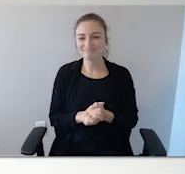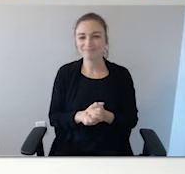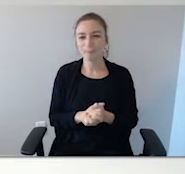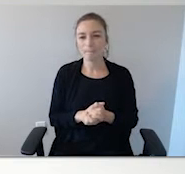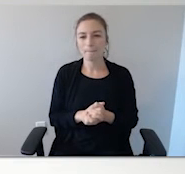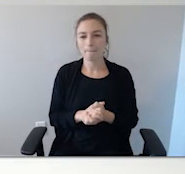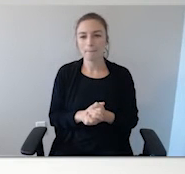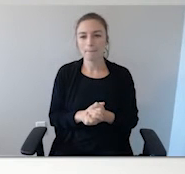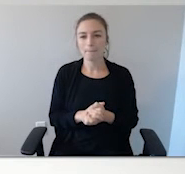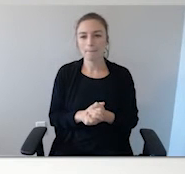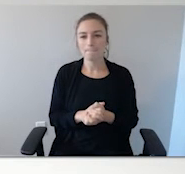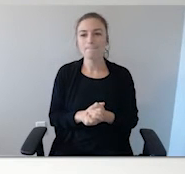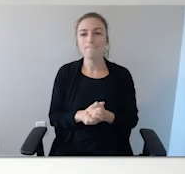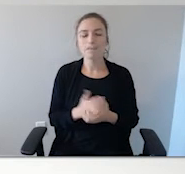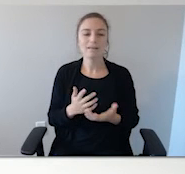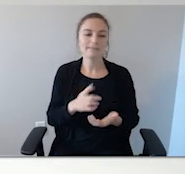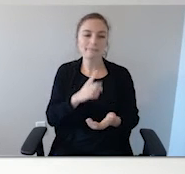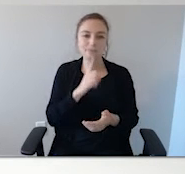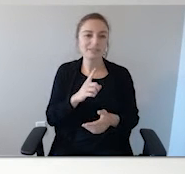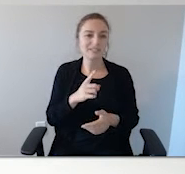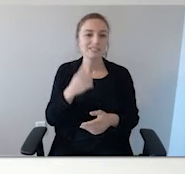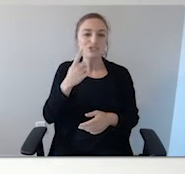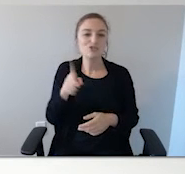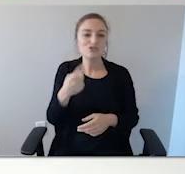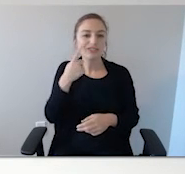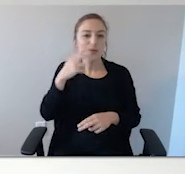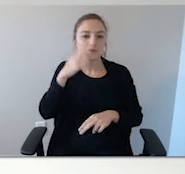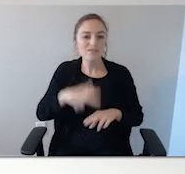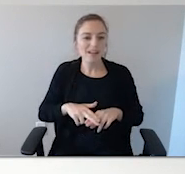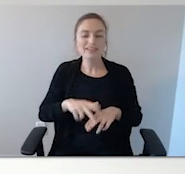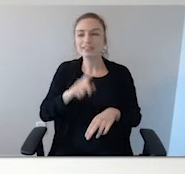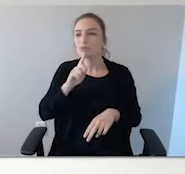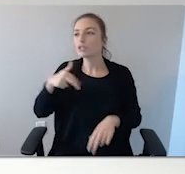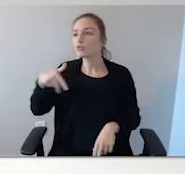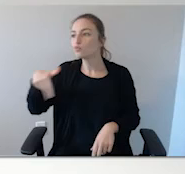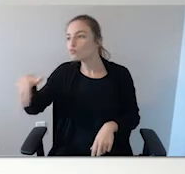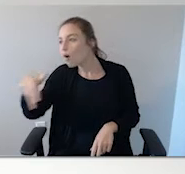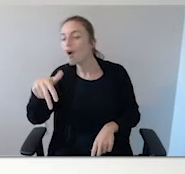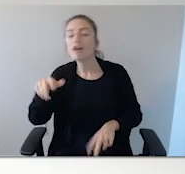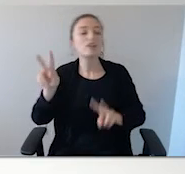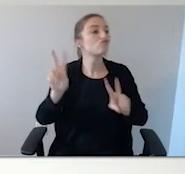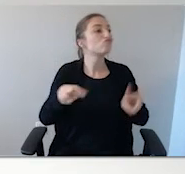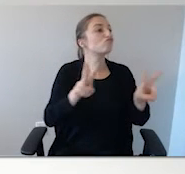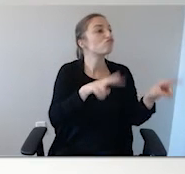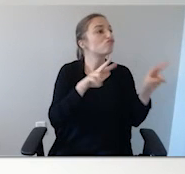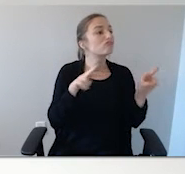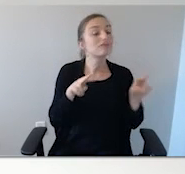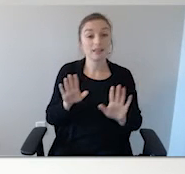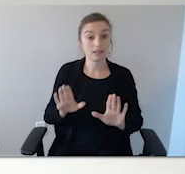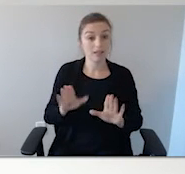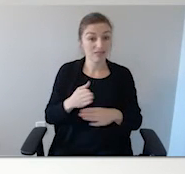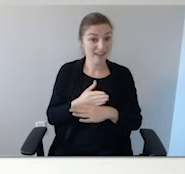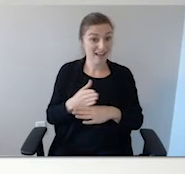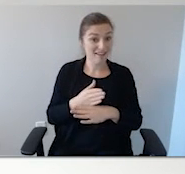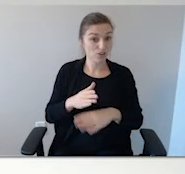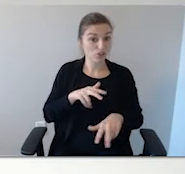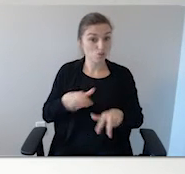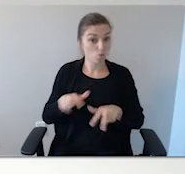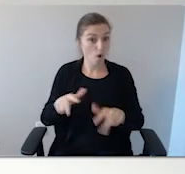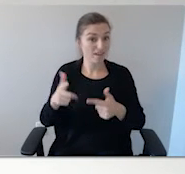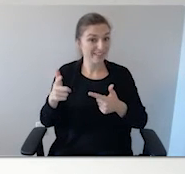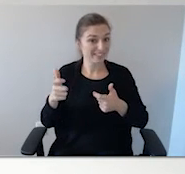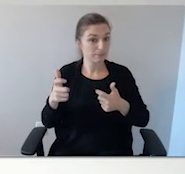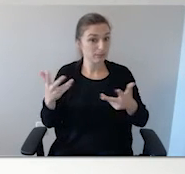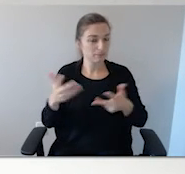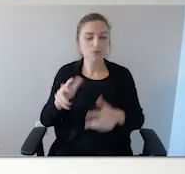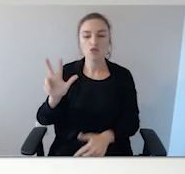Back up here. Just for fun, walking sight, just a minute, sightseeing. Average walking speed is three miles an